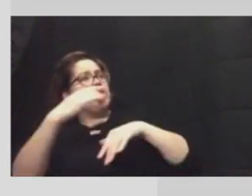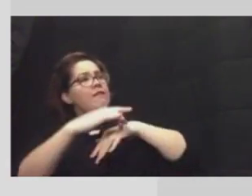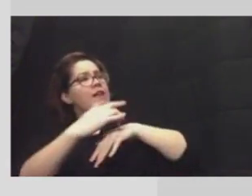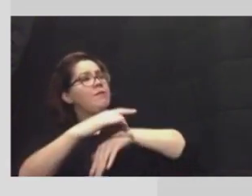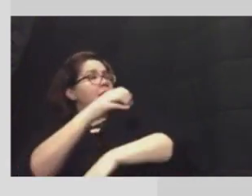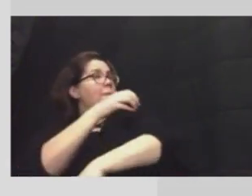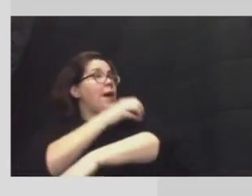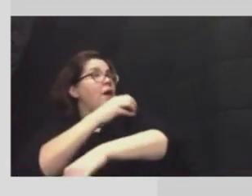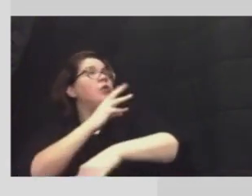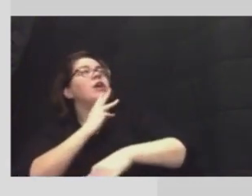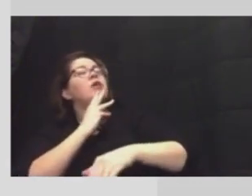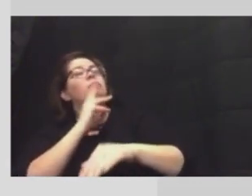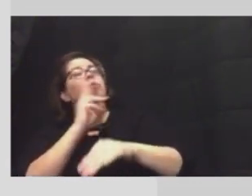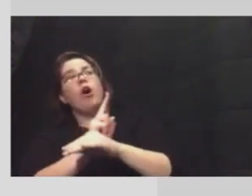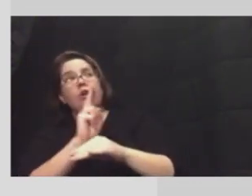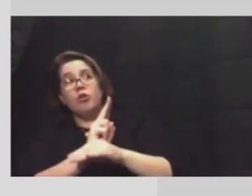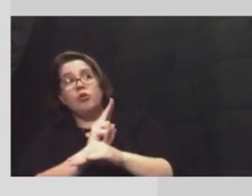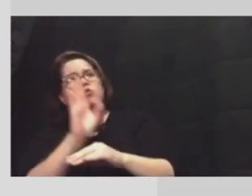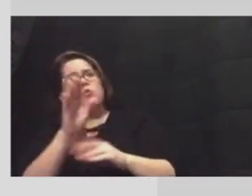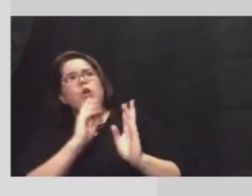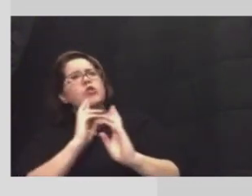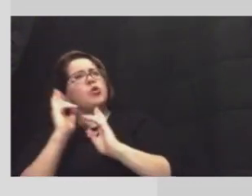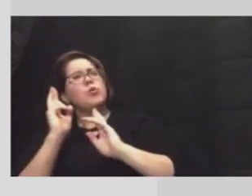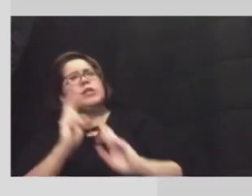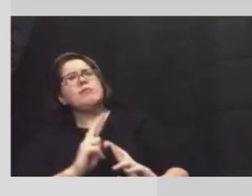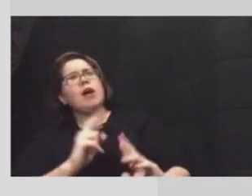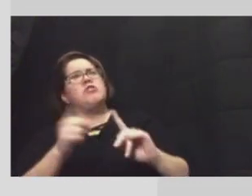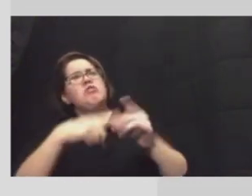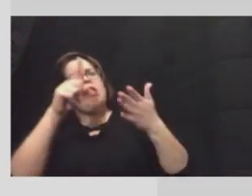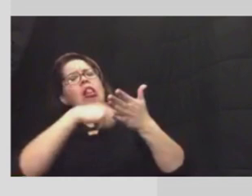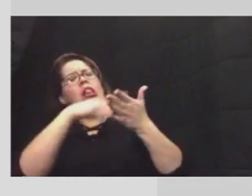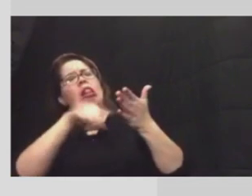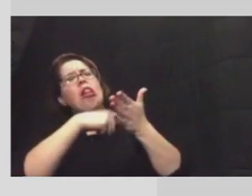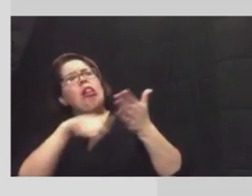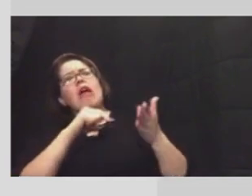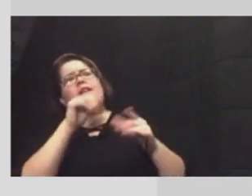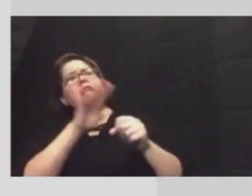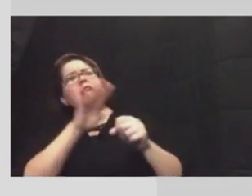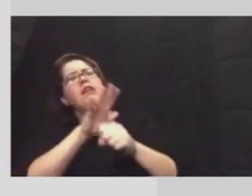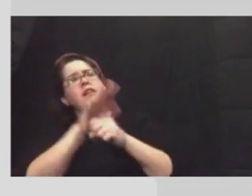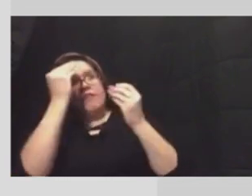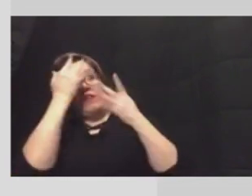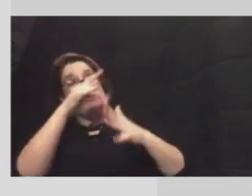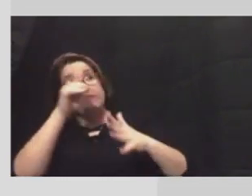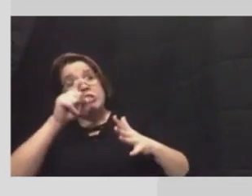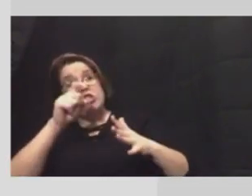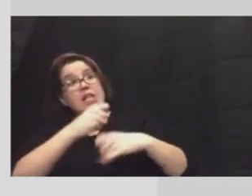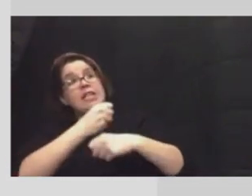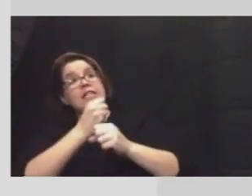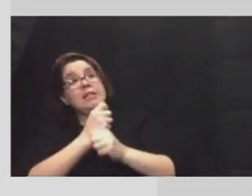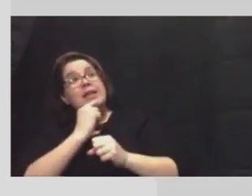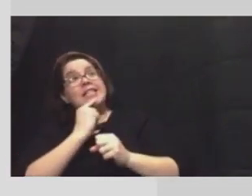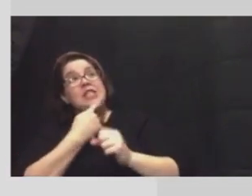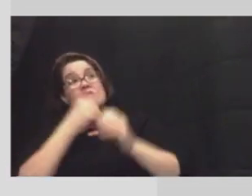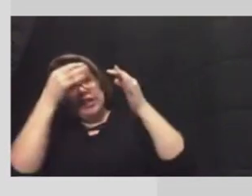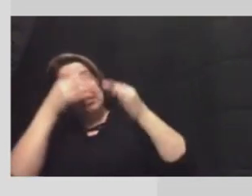water use what's your response to the criticism of a lack of information needed to make critical decisions